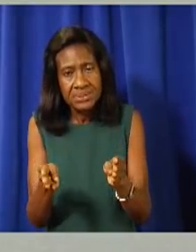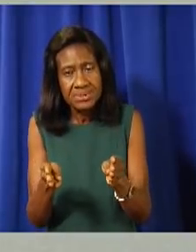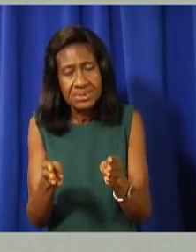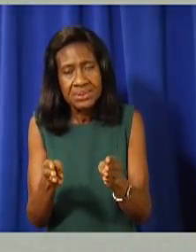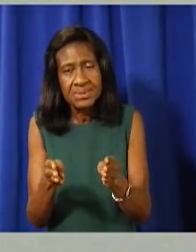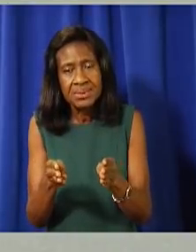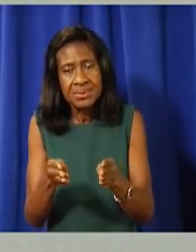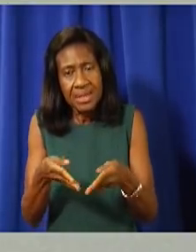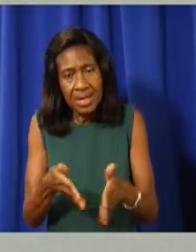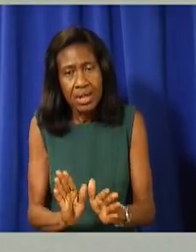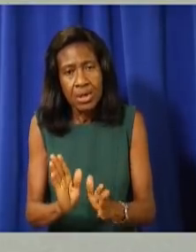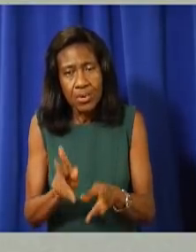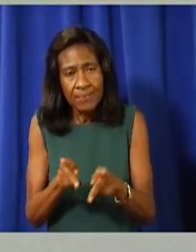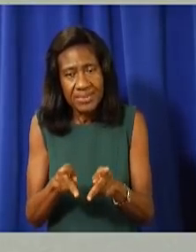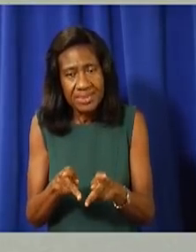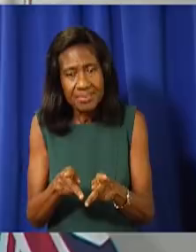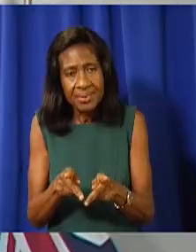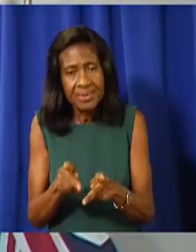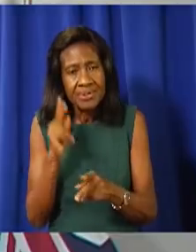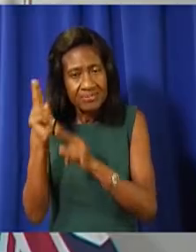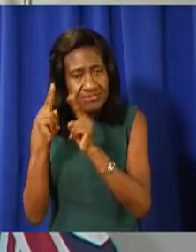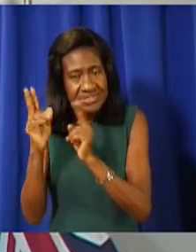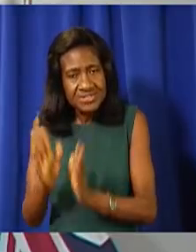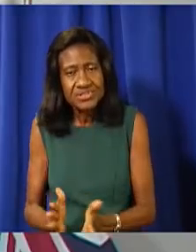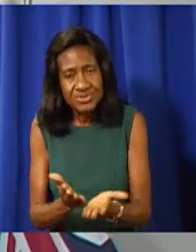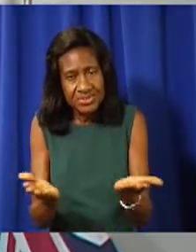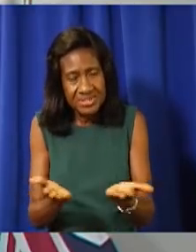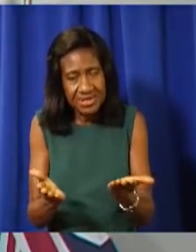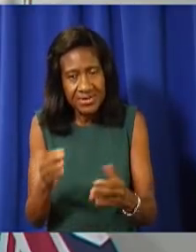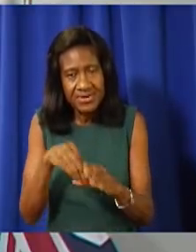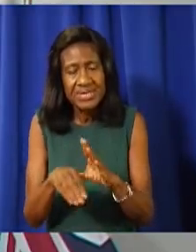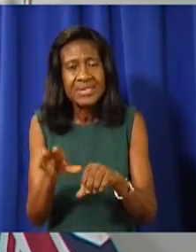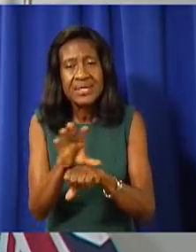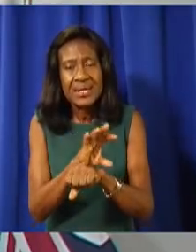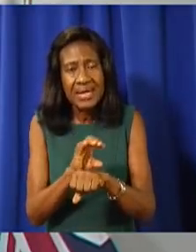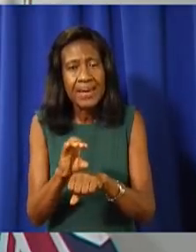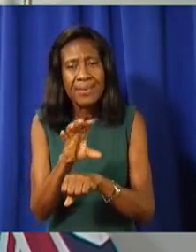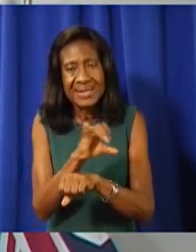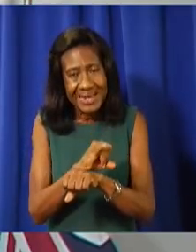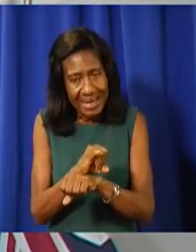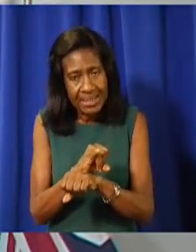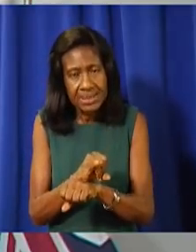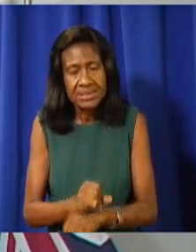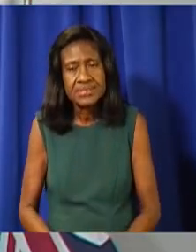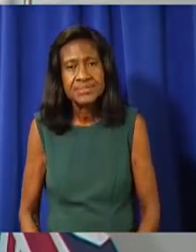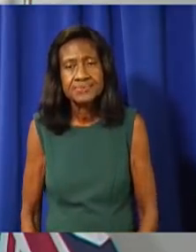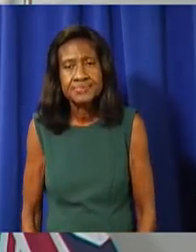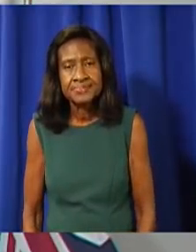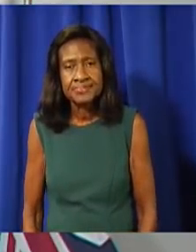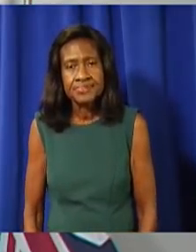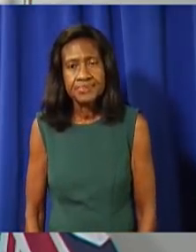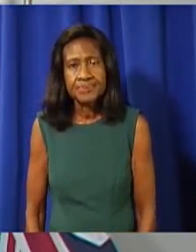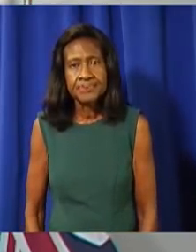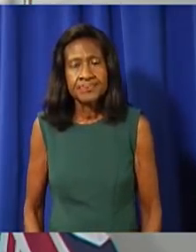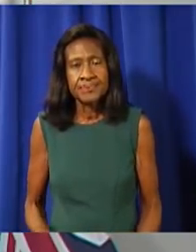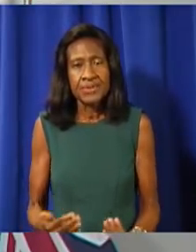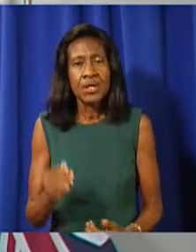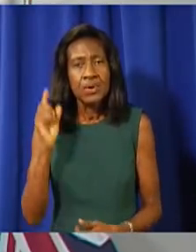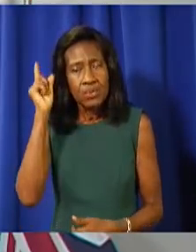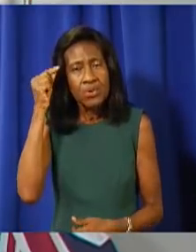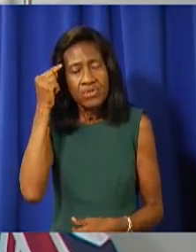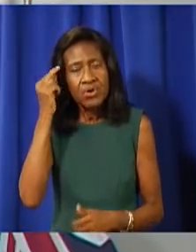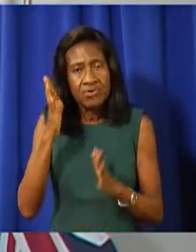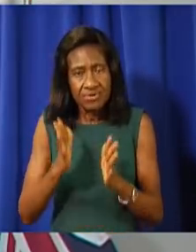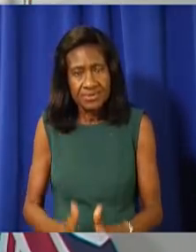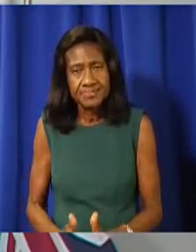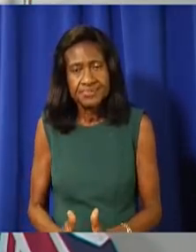Thank you very much. Thank you very much. Thank you we now go to your Excellency the Governor. Thank you. Thank you very much,